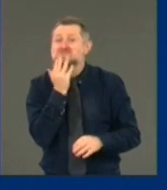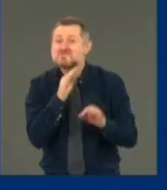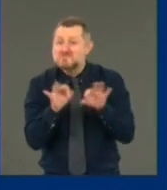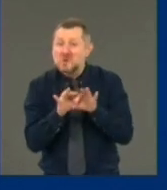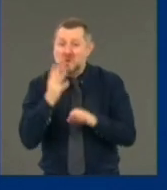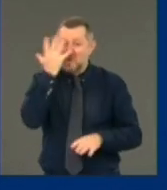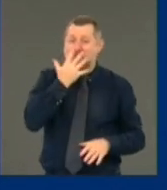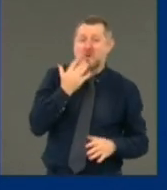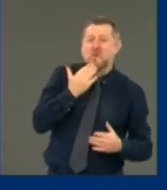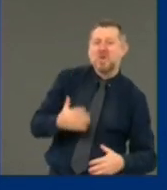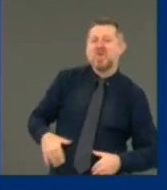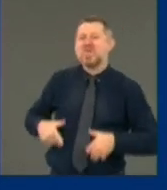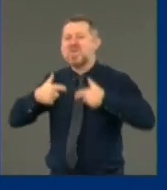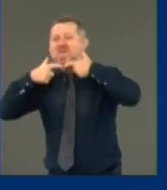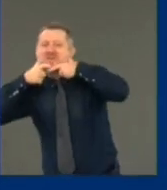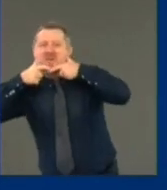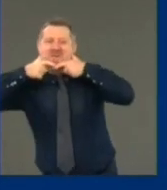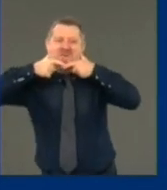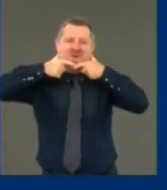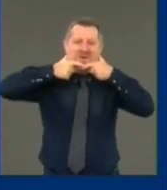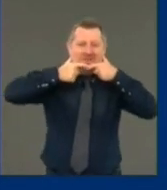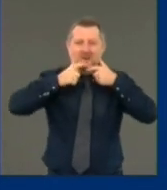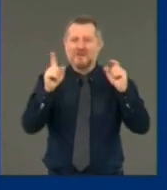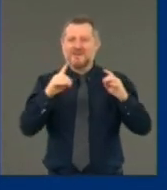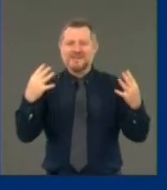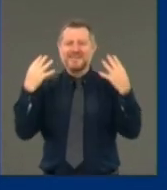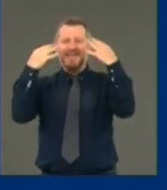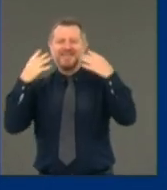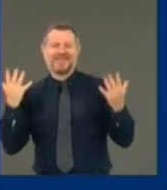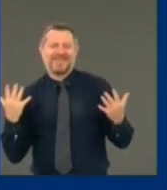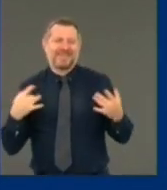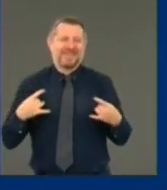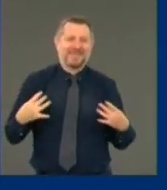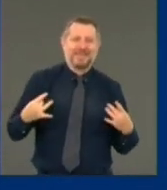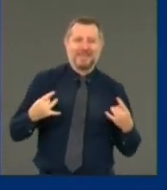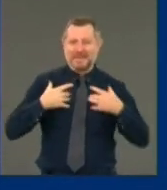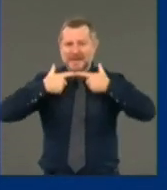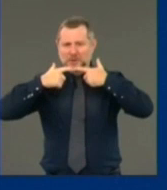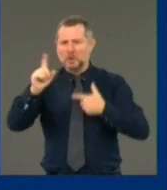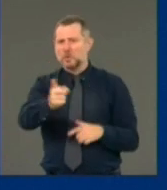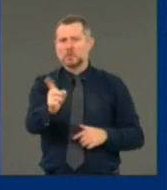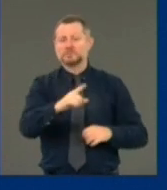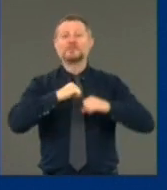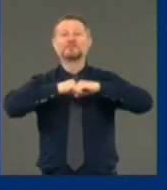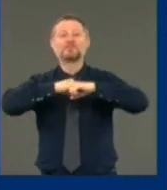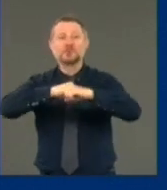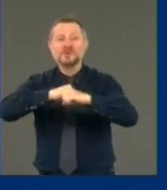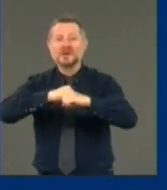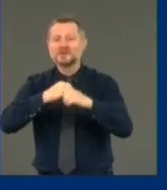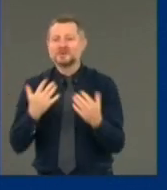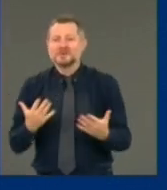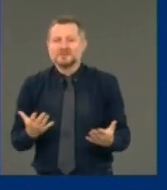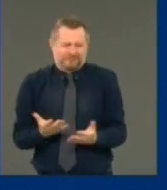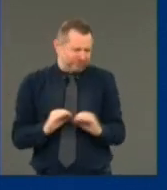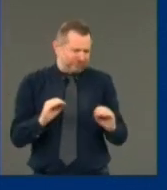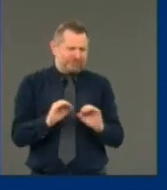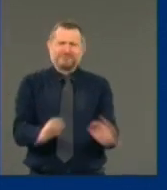It may be cool, but this accomplishes nothing.